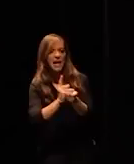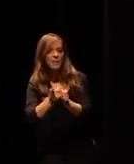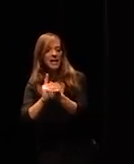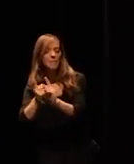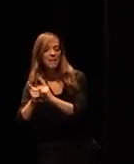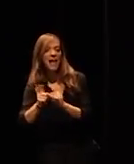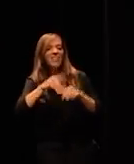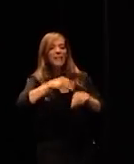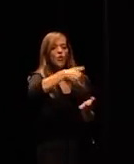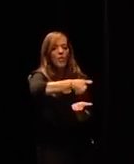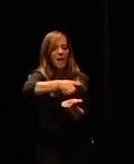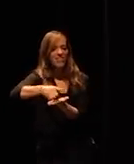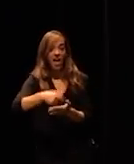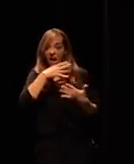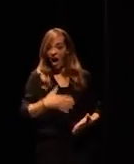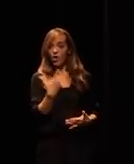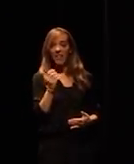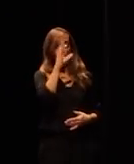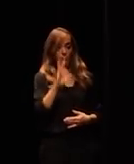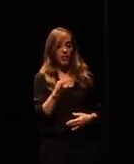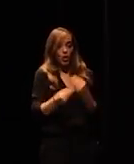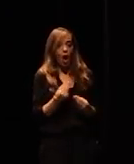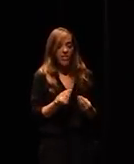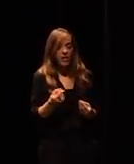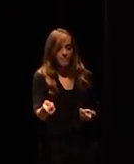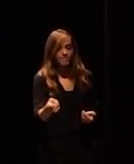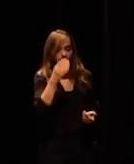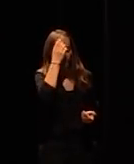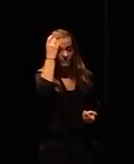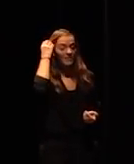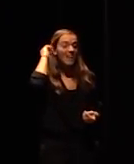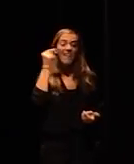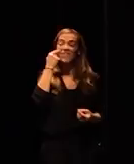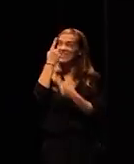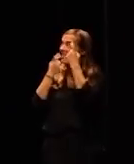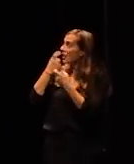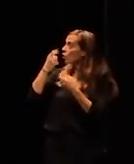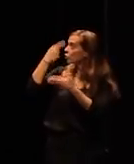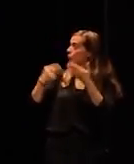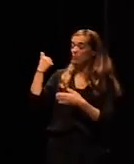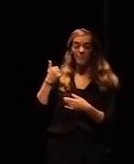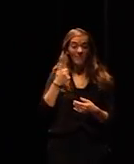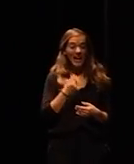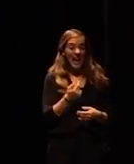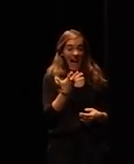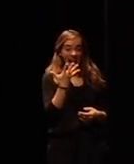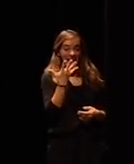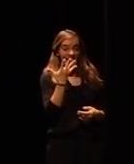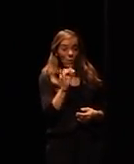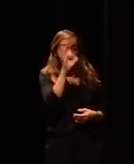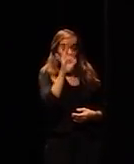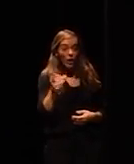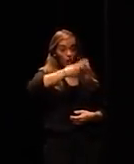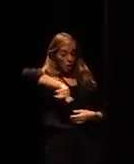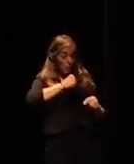50% I mean look at the facts that are positive only 5% of all routine jobs can be fully